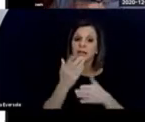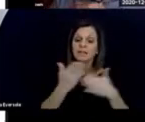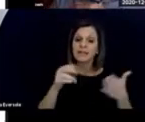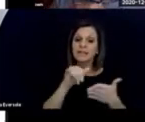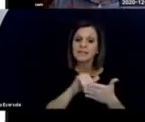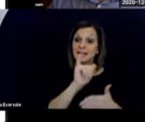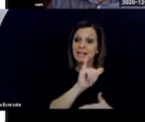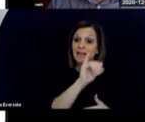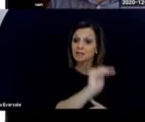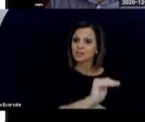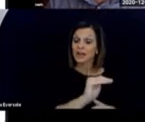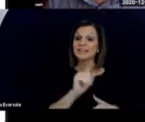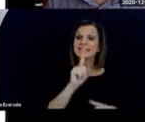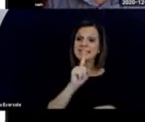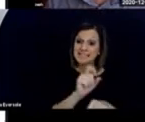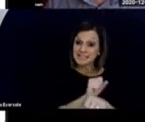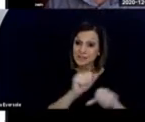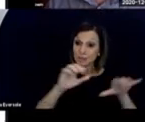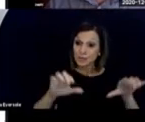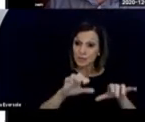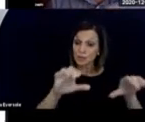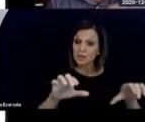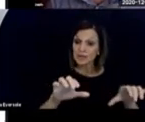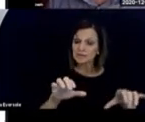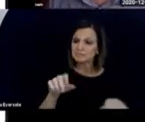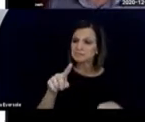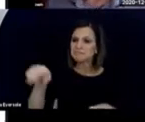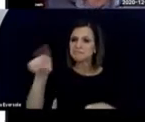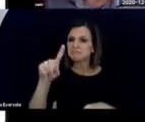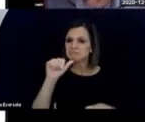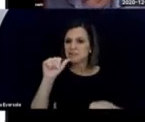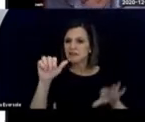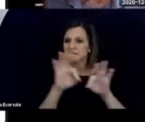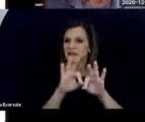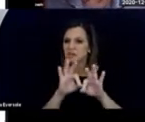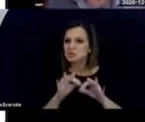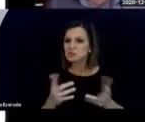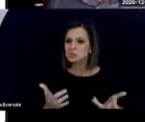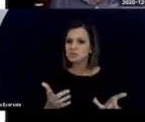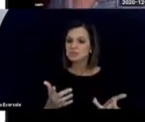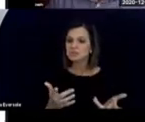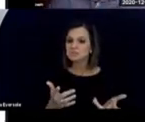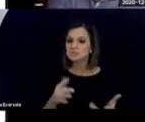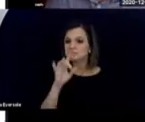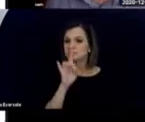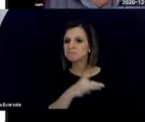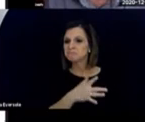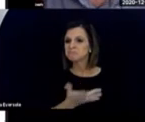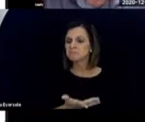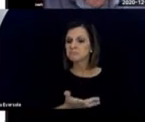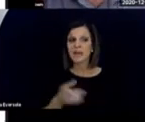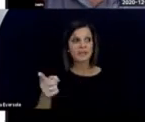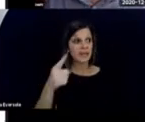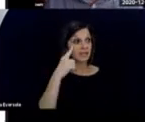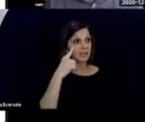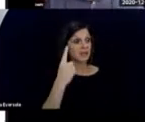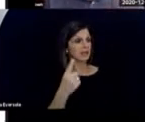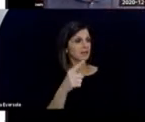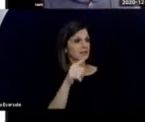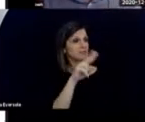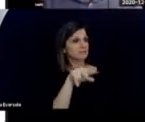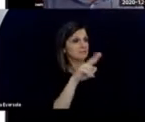are so undervalued that people don't even see them. They think the child's doing nothing.